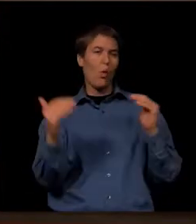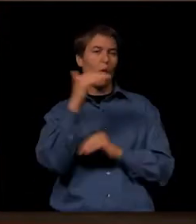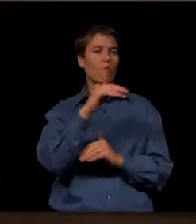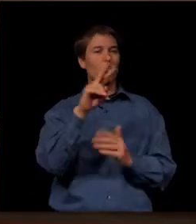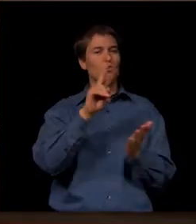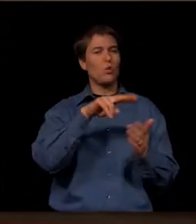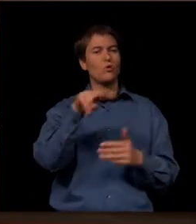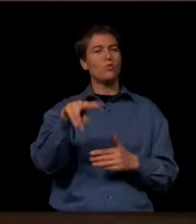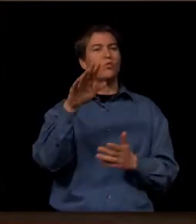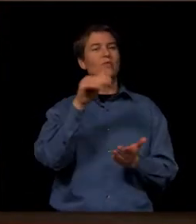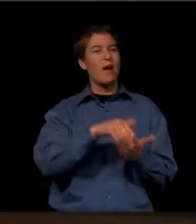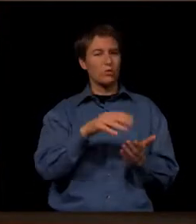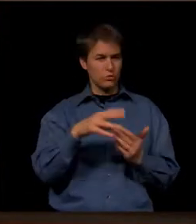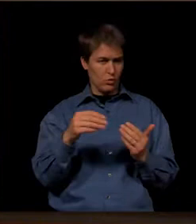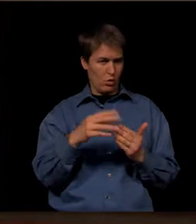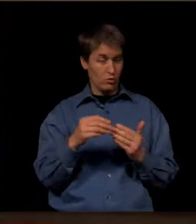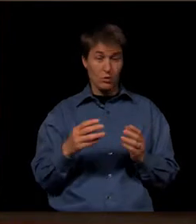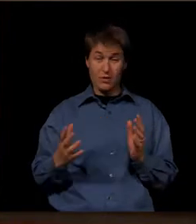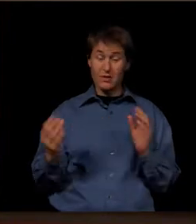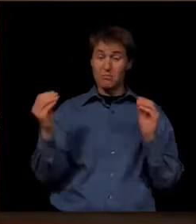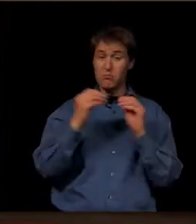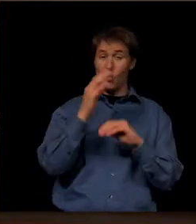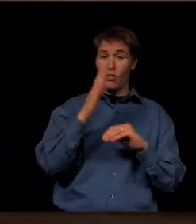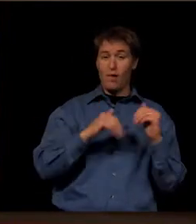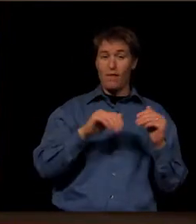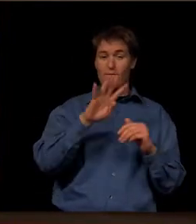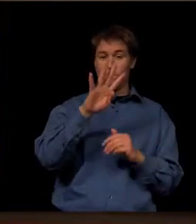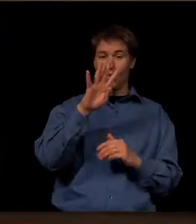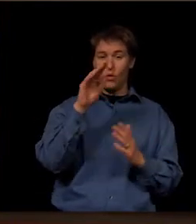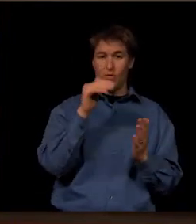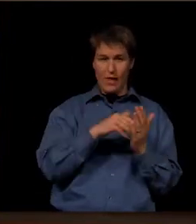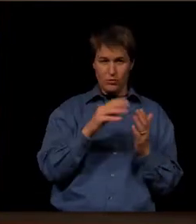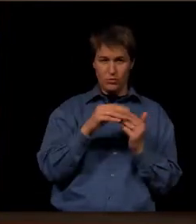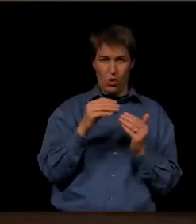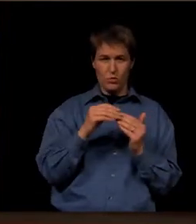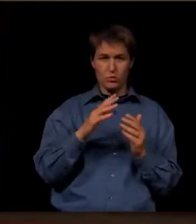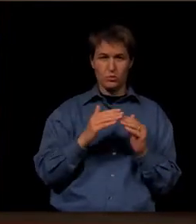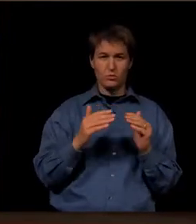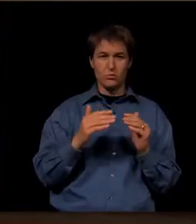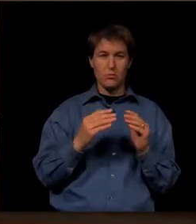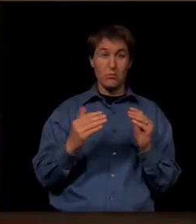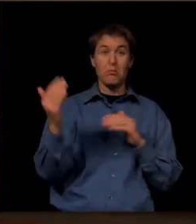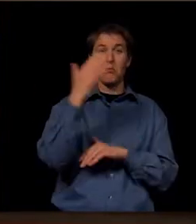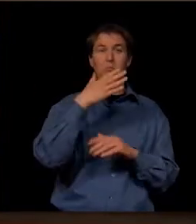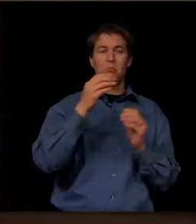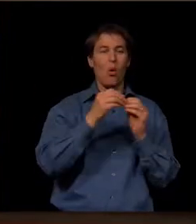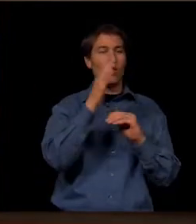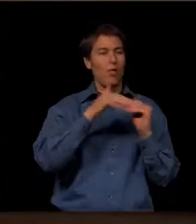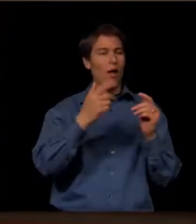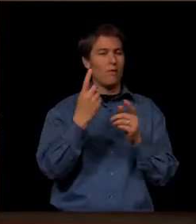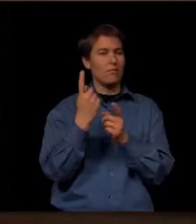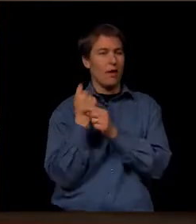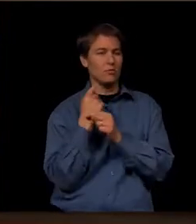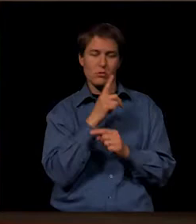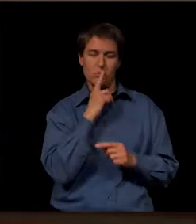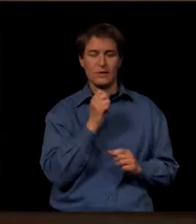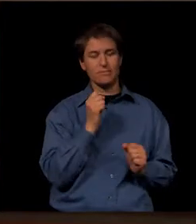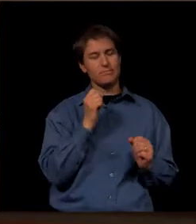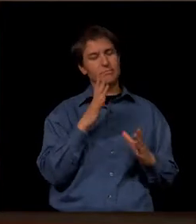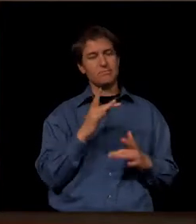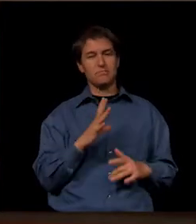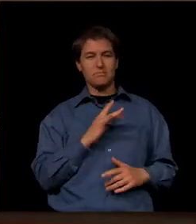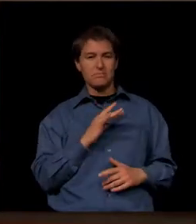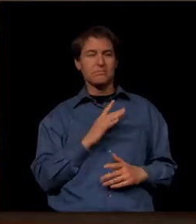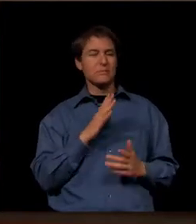which is more than $4,000 over the amount that they raised last year. So really incredible that our kids and schools